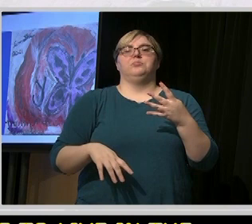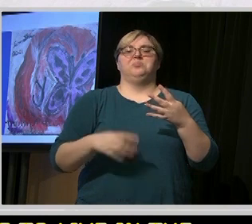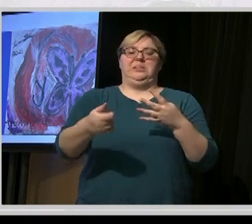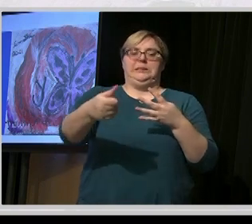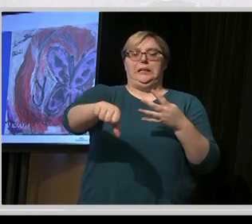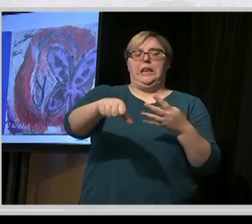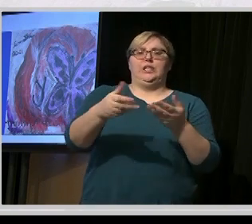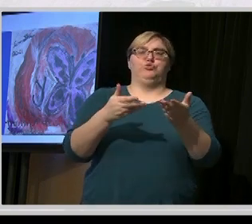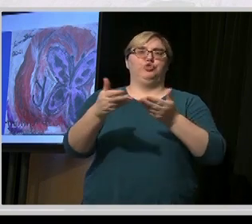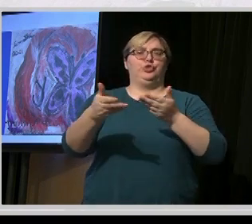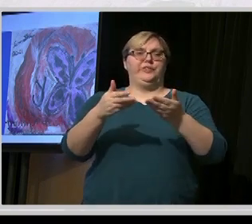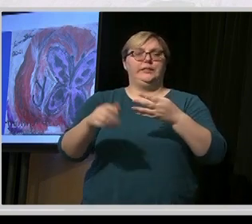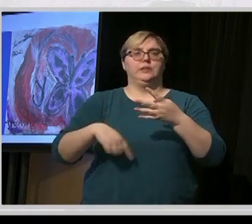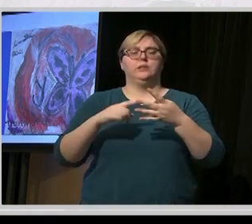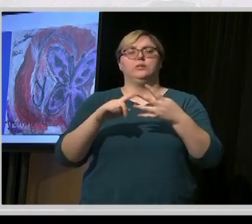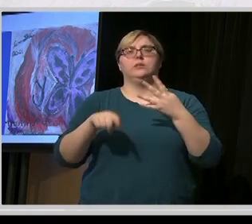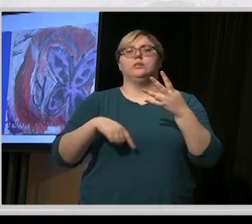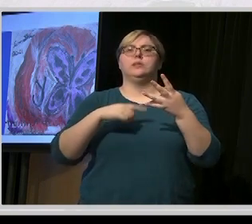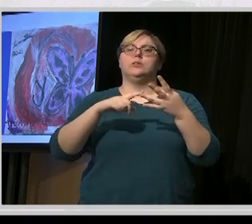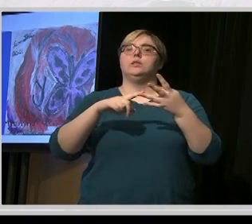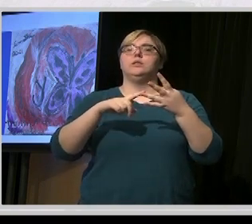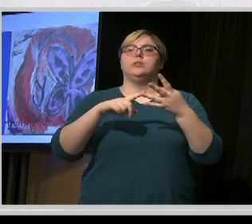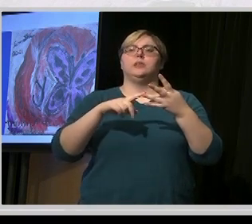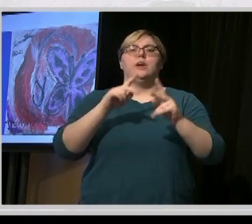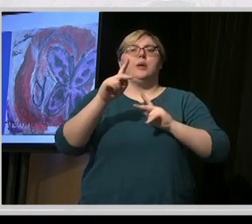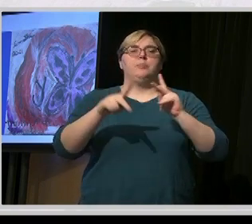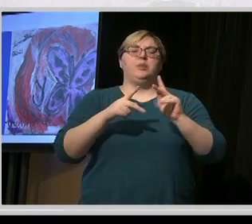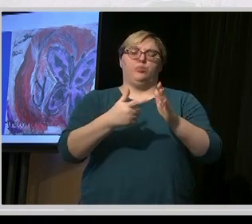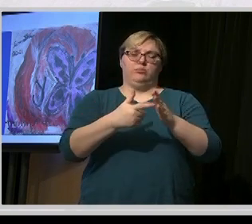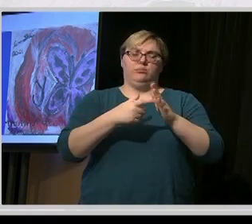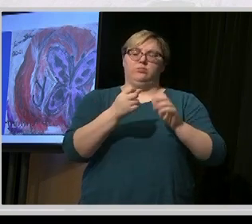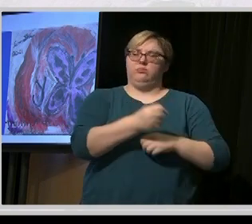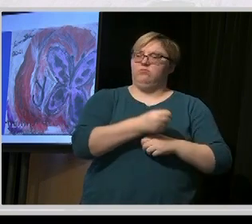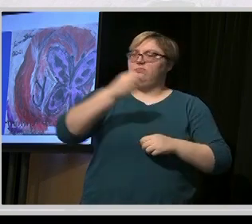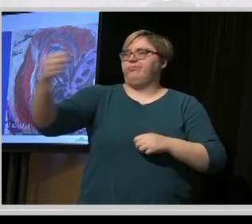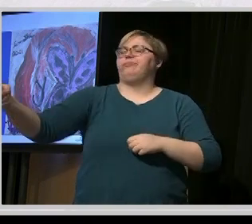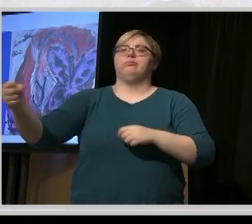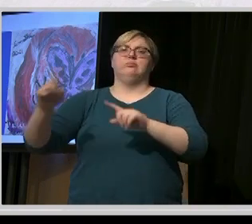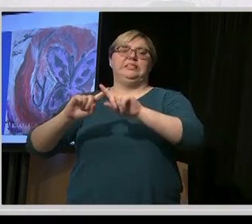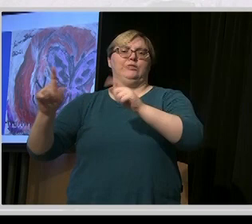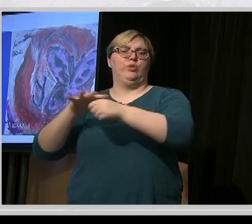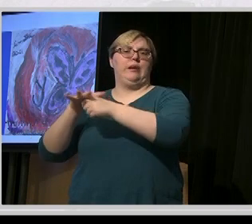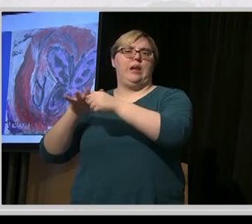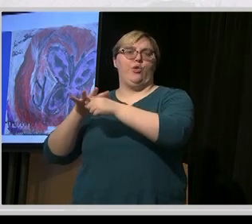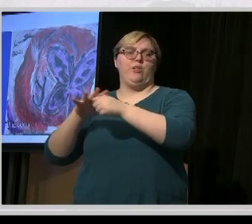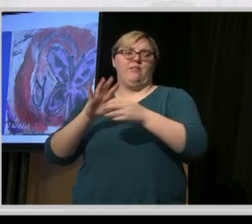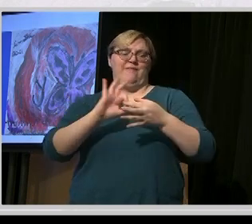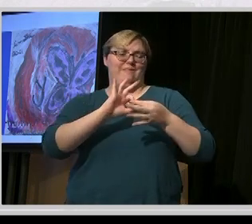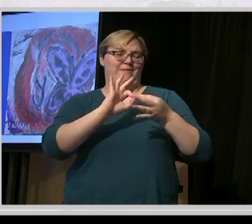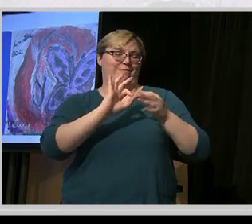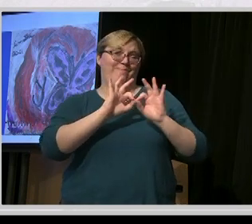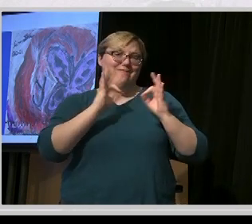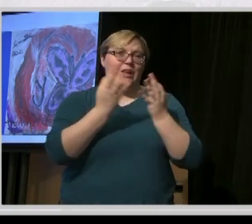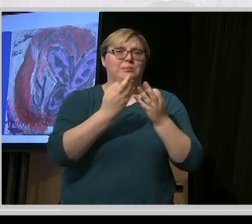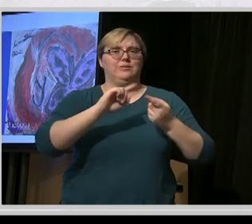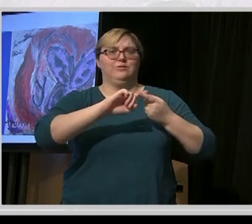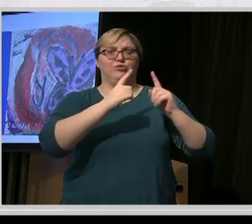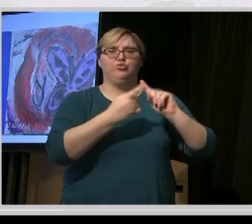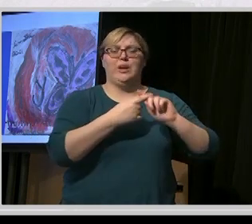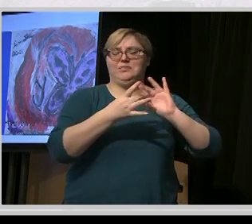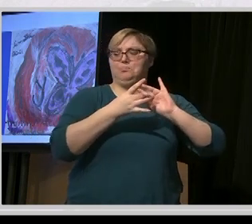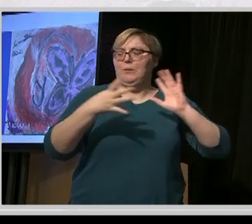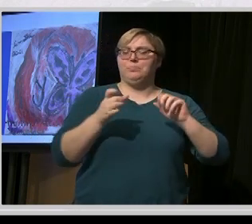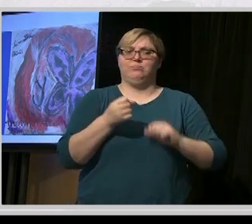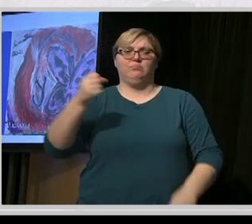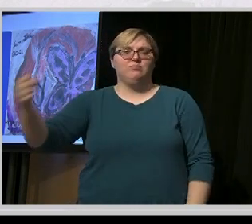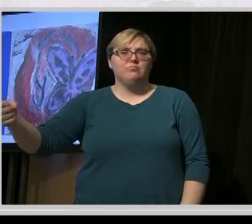need. People having to leave their communities where they are to go to where the services were, to leave their family and friends in the local community. And then